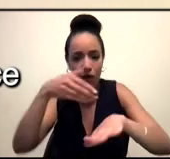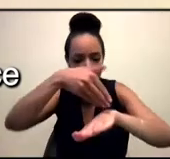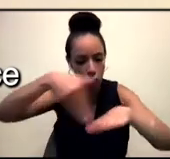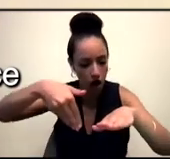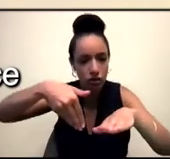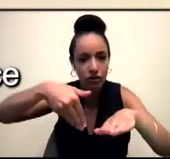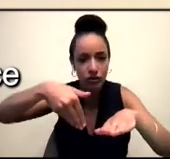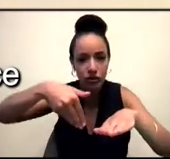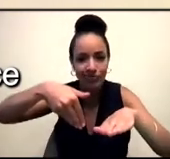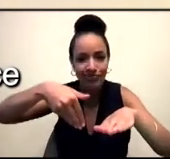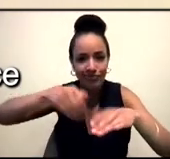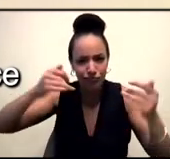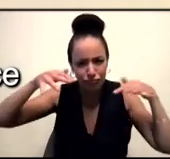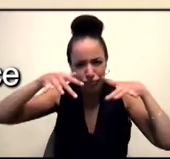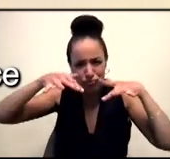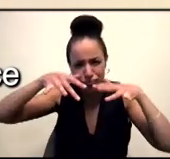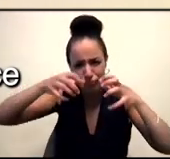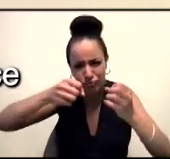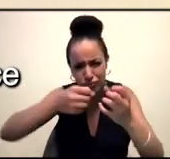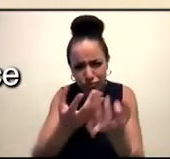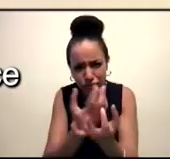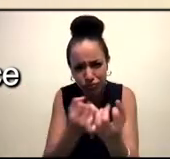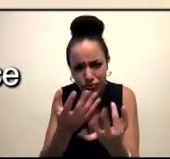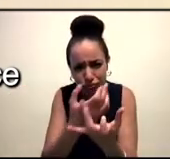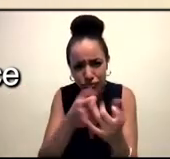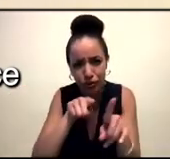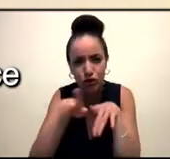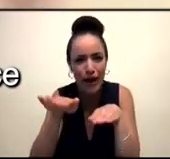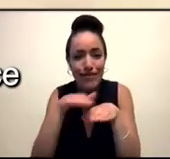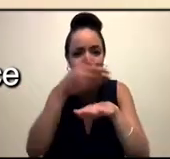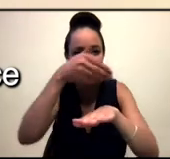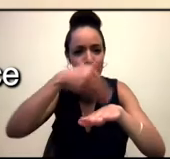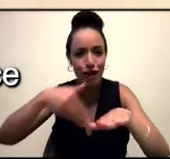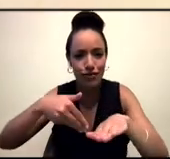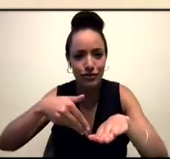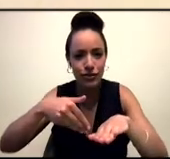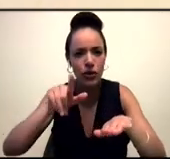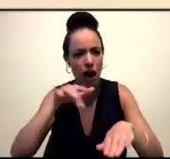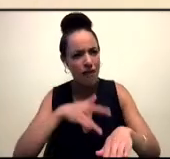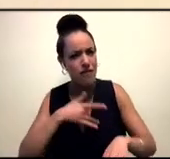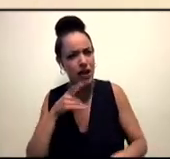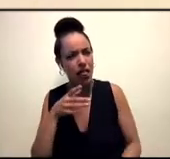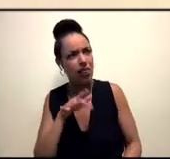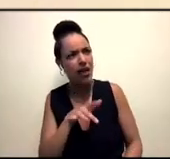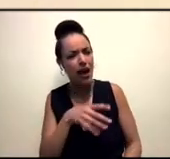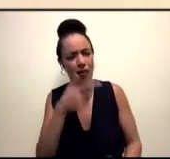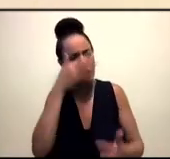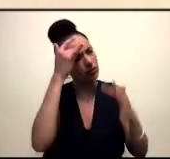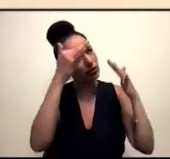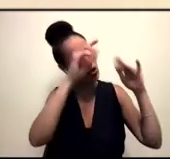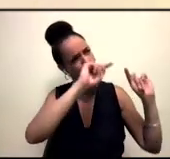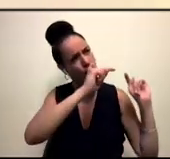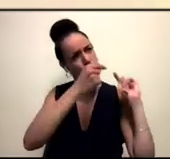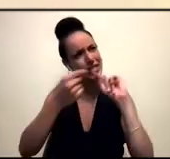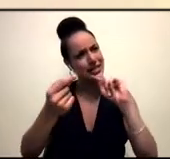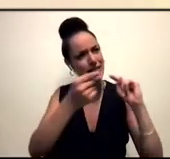And, you know, but there's also, I think, a way in which like, like resistance and resilience and, and survival also get passed down to